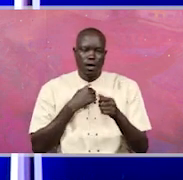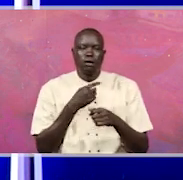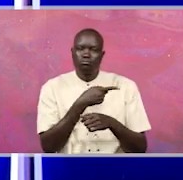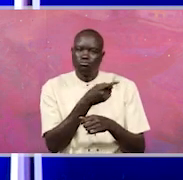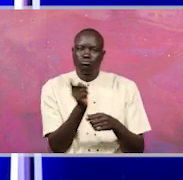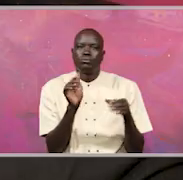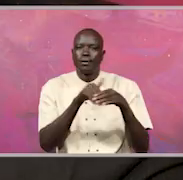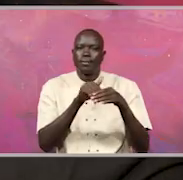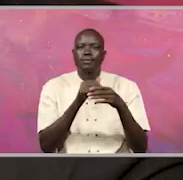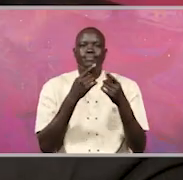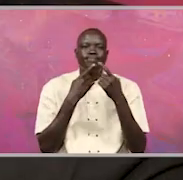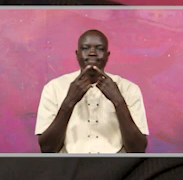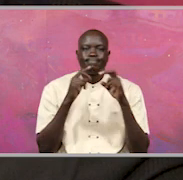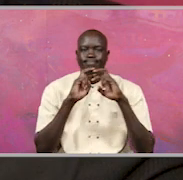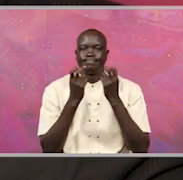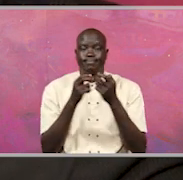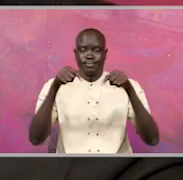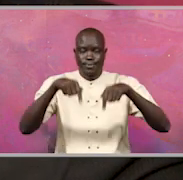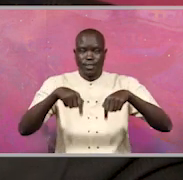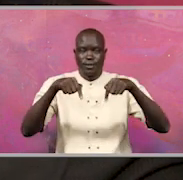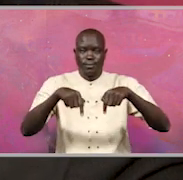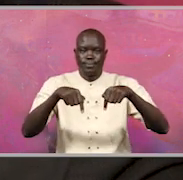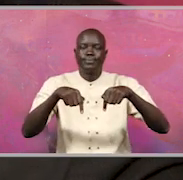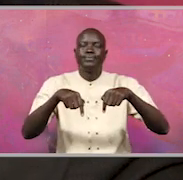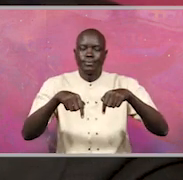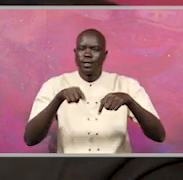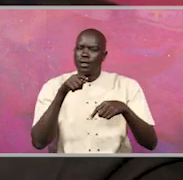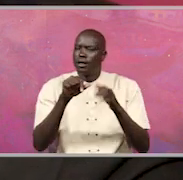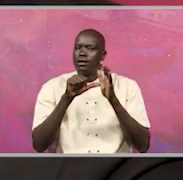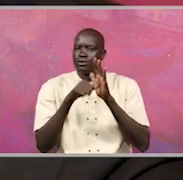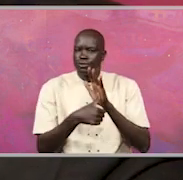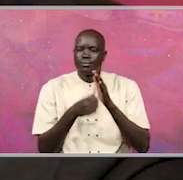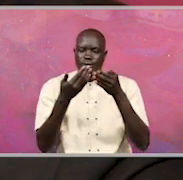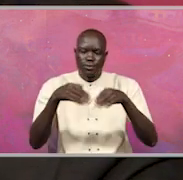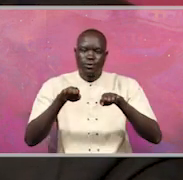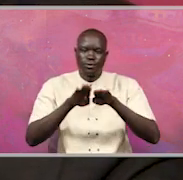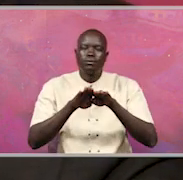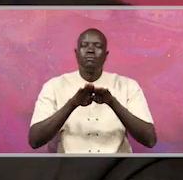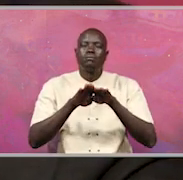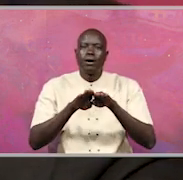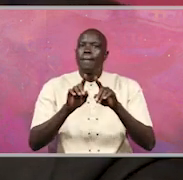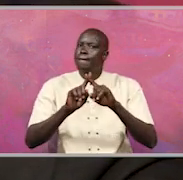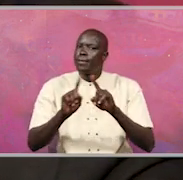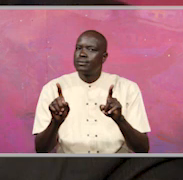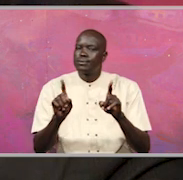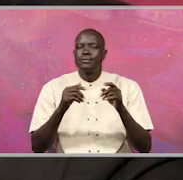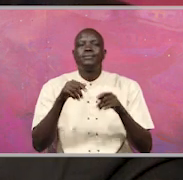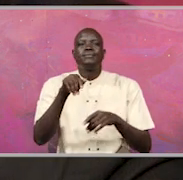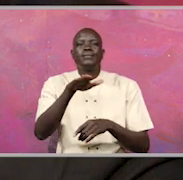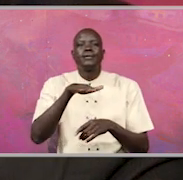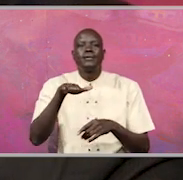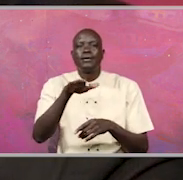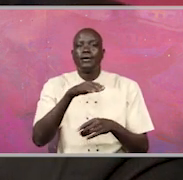on this assumption that the area of